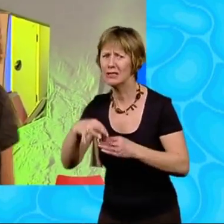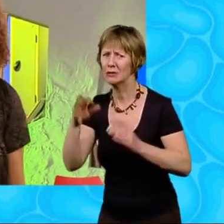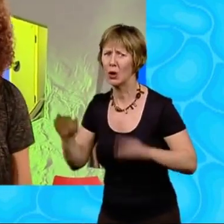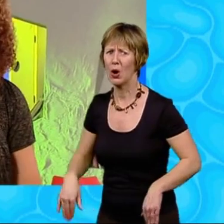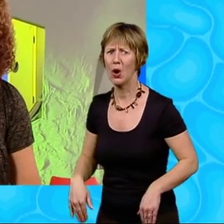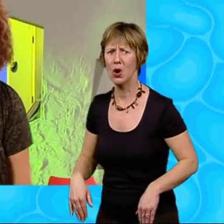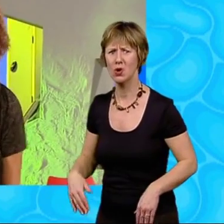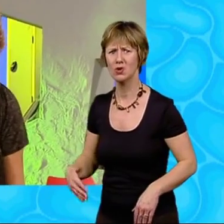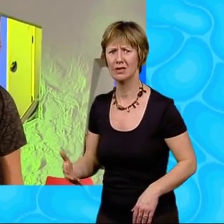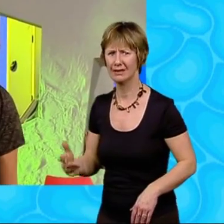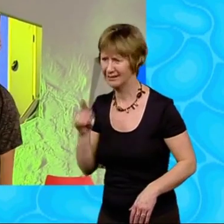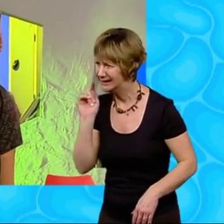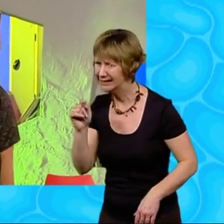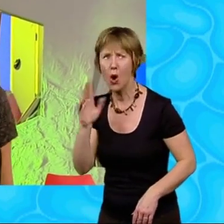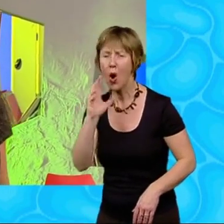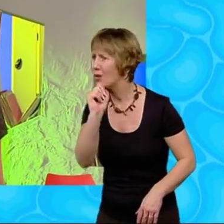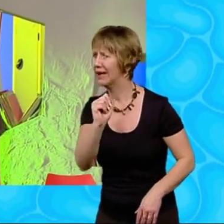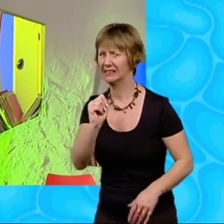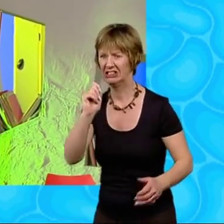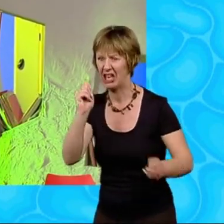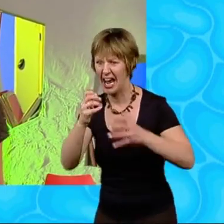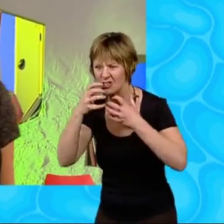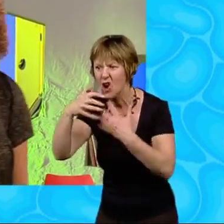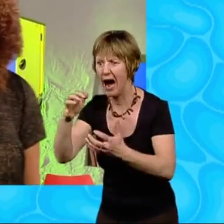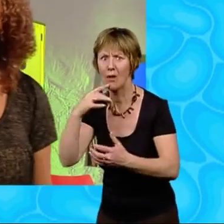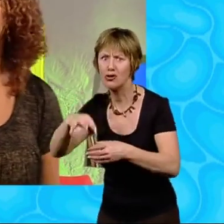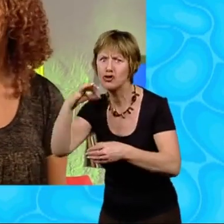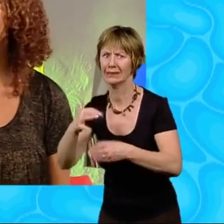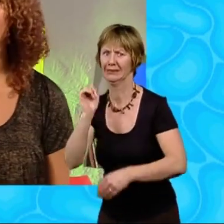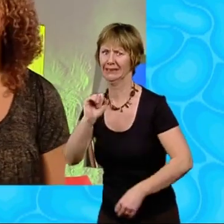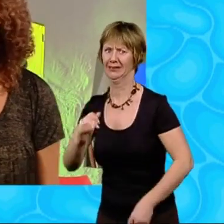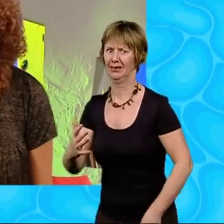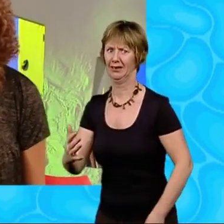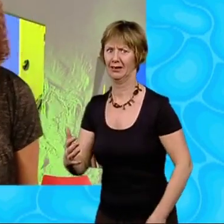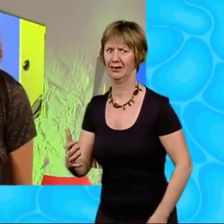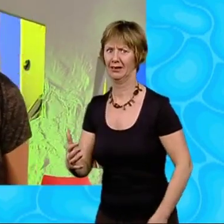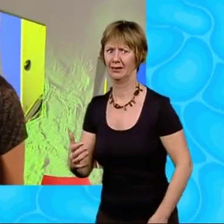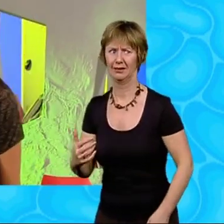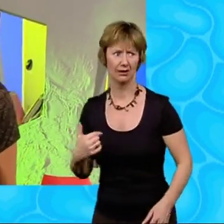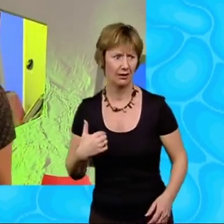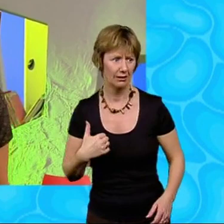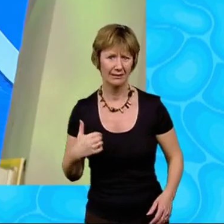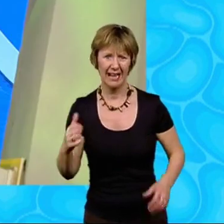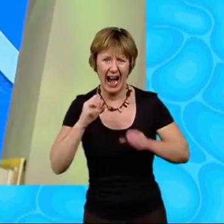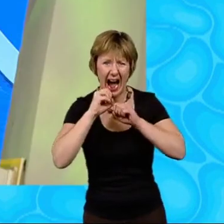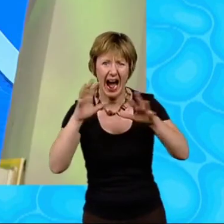happens every time Miss Porter eats them. I didn't know whether to scream or to burst out laughing.